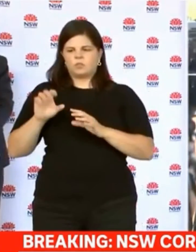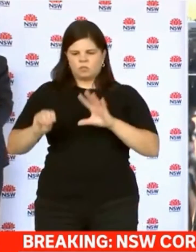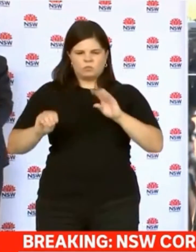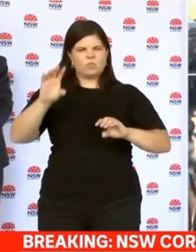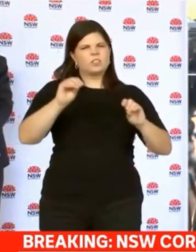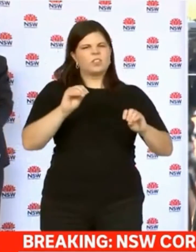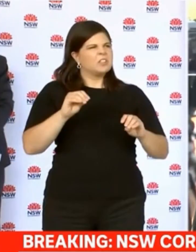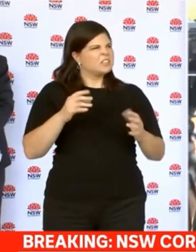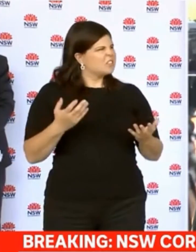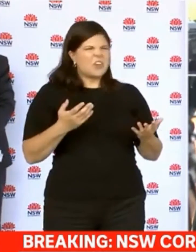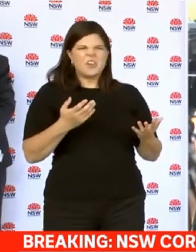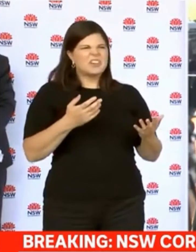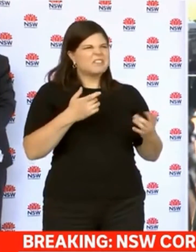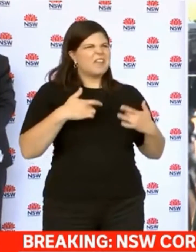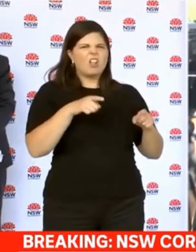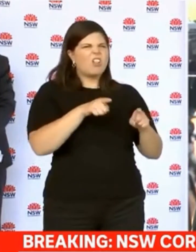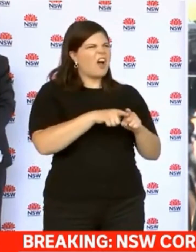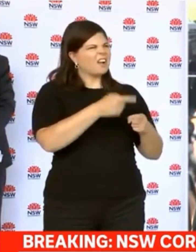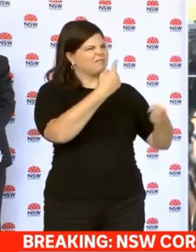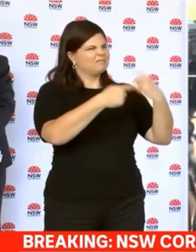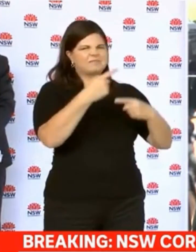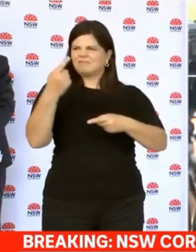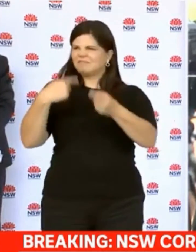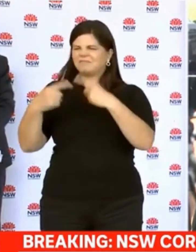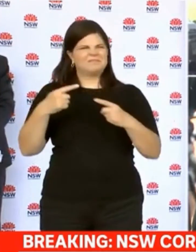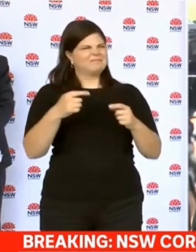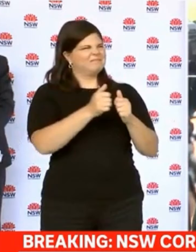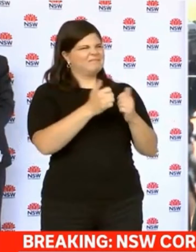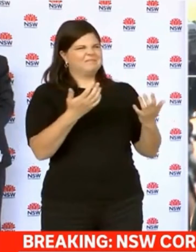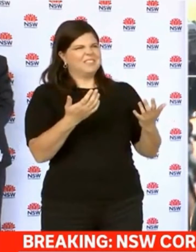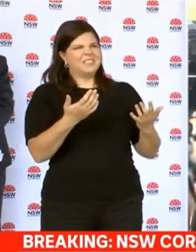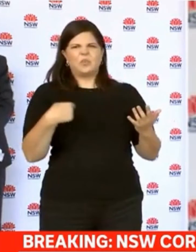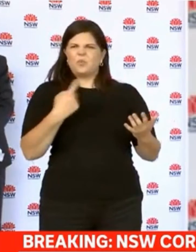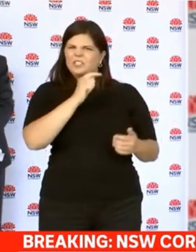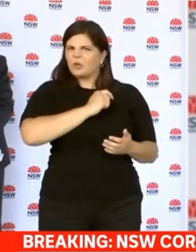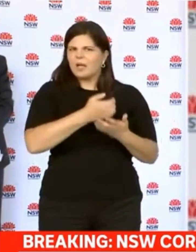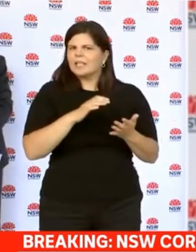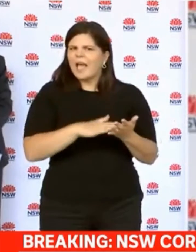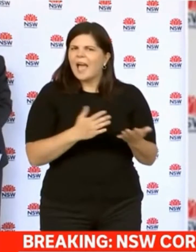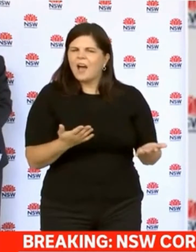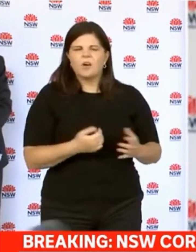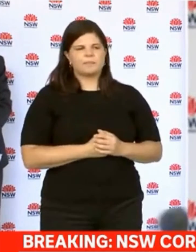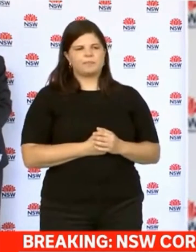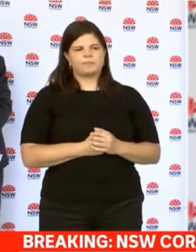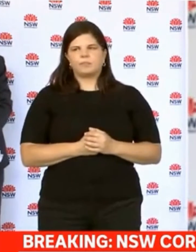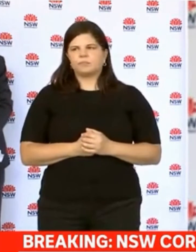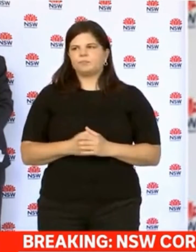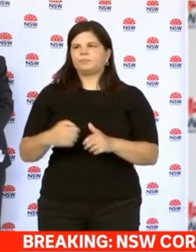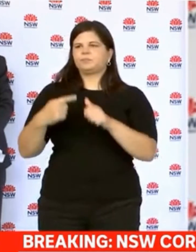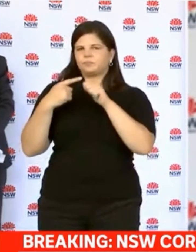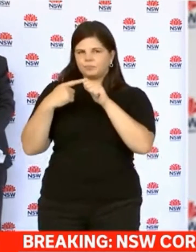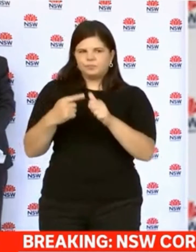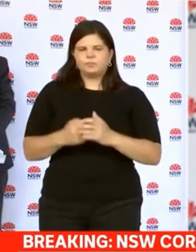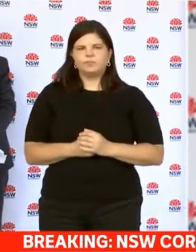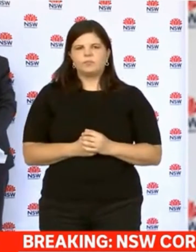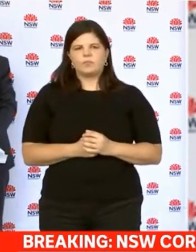the Premiers on what's being agreed to at National Cabinet when there's such inconsistency between measures? But I think the best thing to do is just to look at